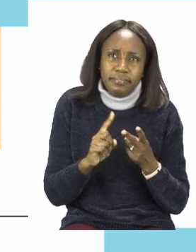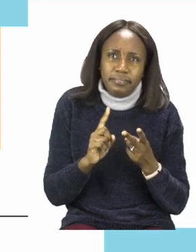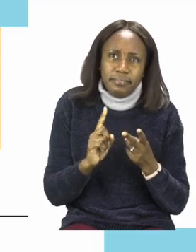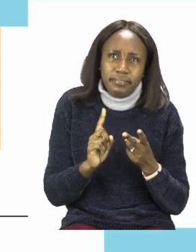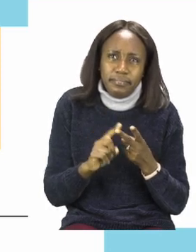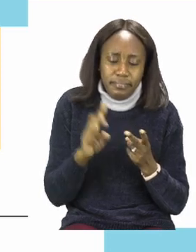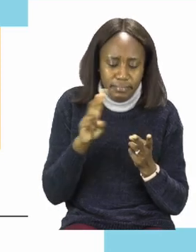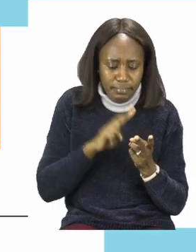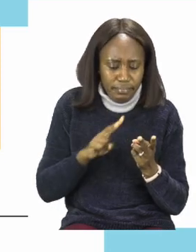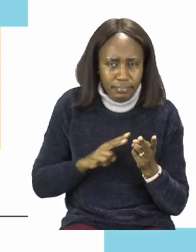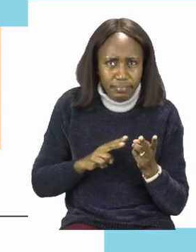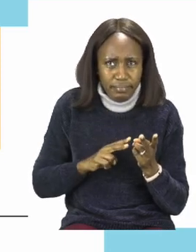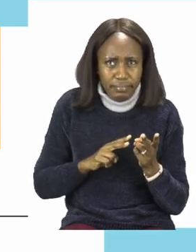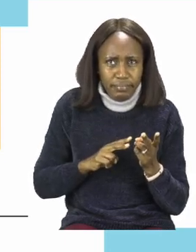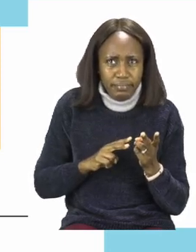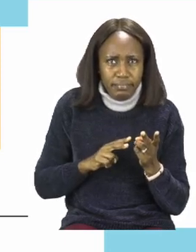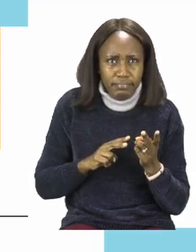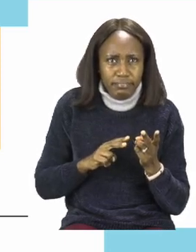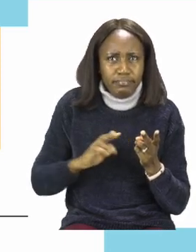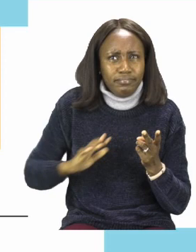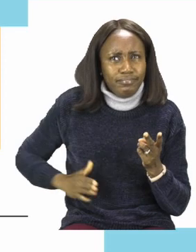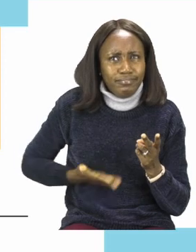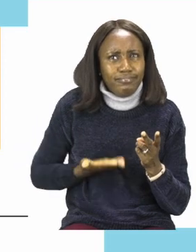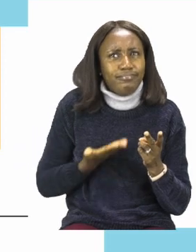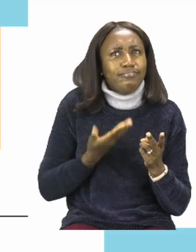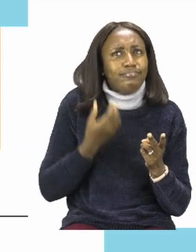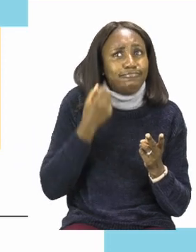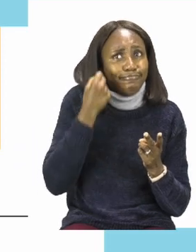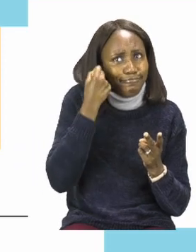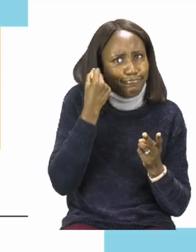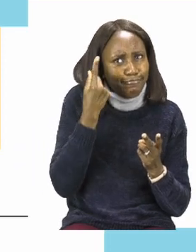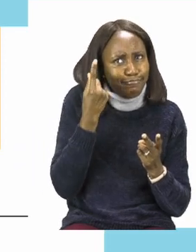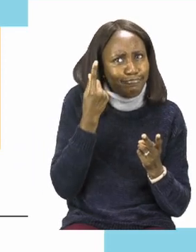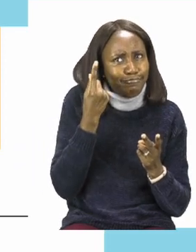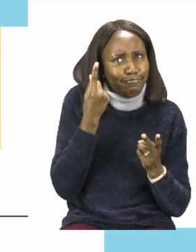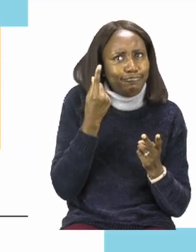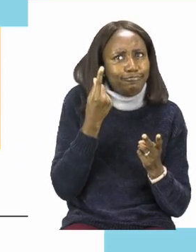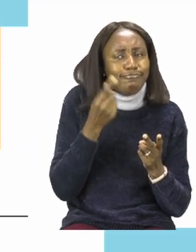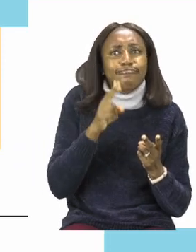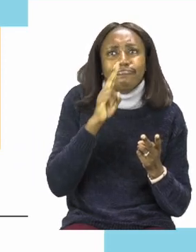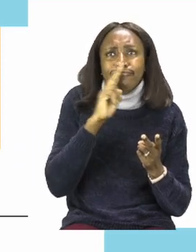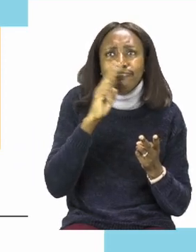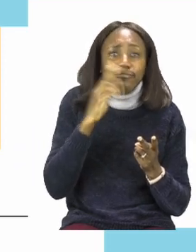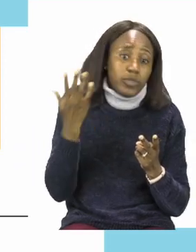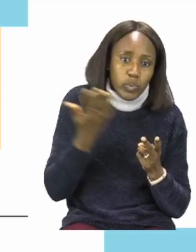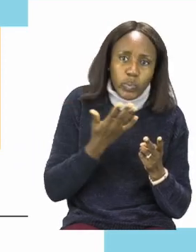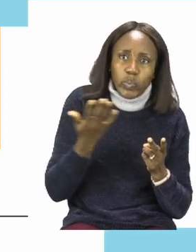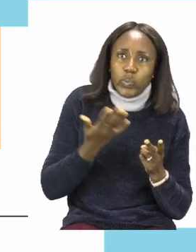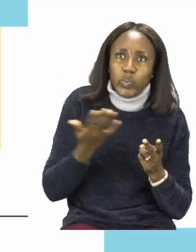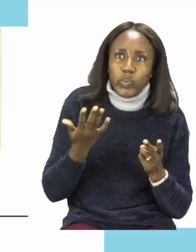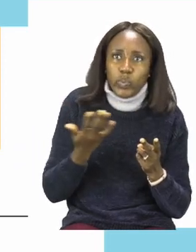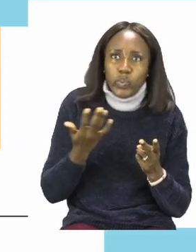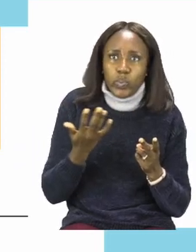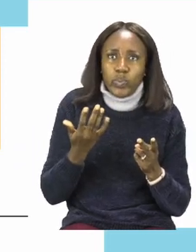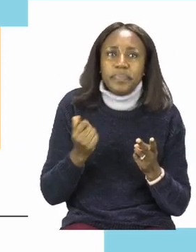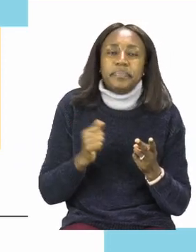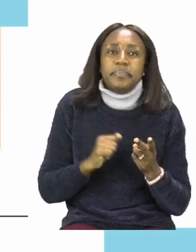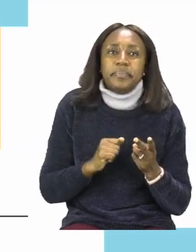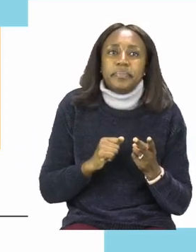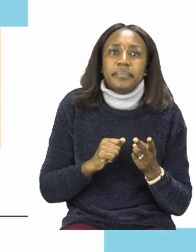second time when we read it, we would have read our questions. So that means we'll be trying to find our answers.